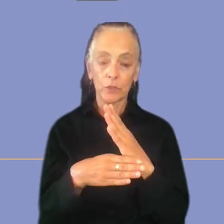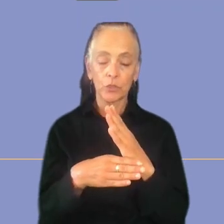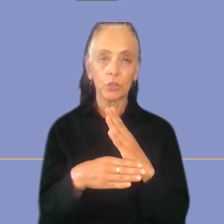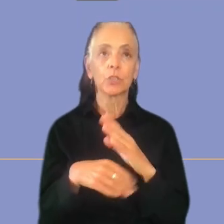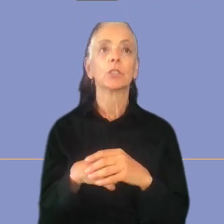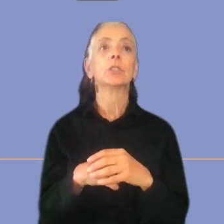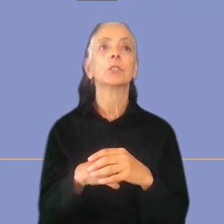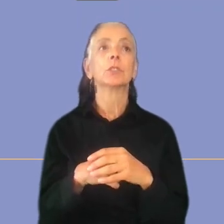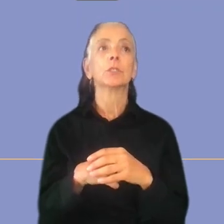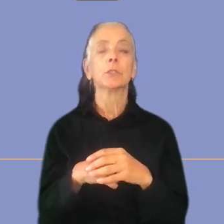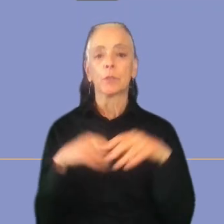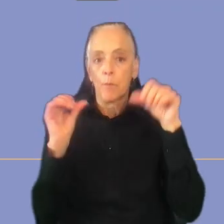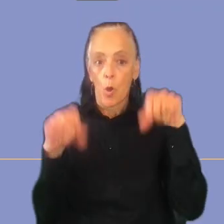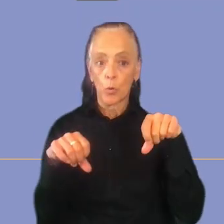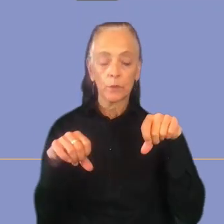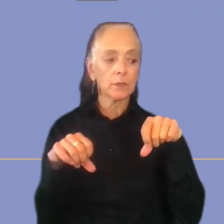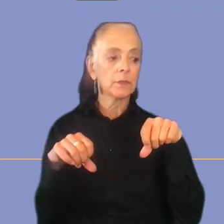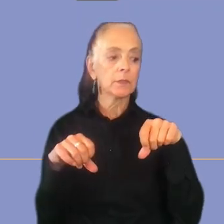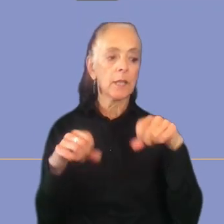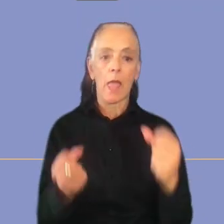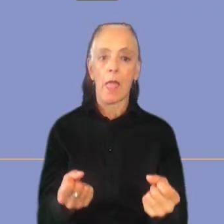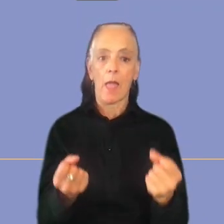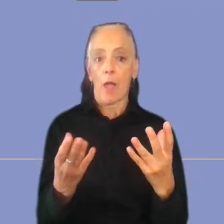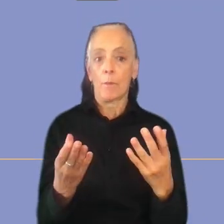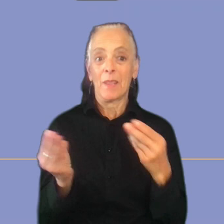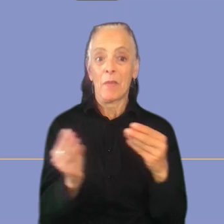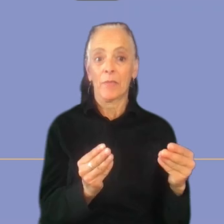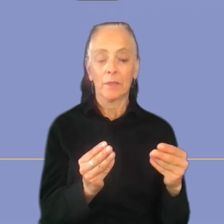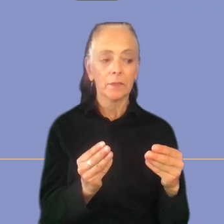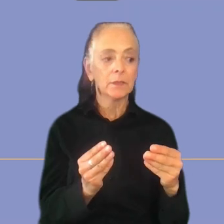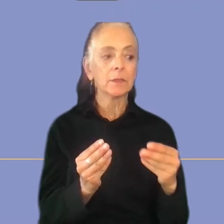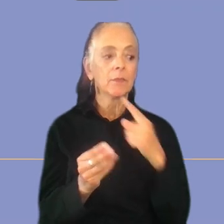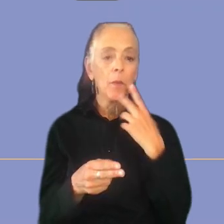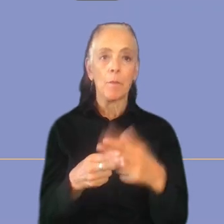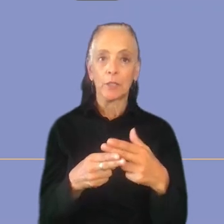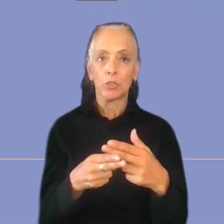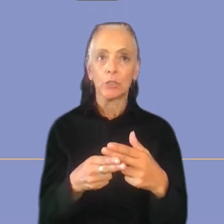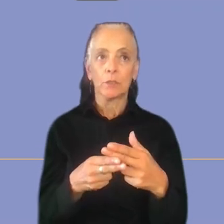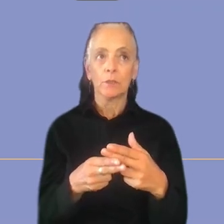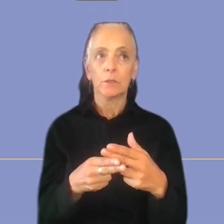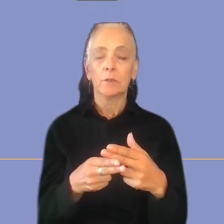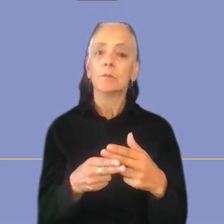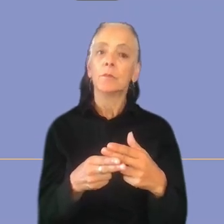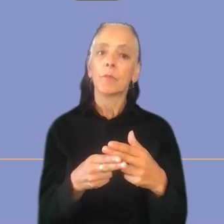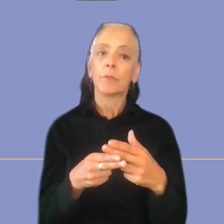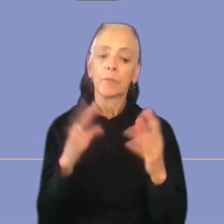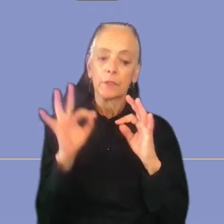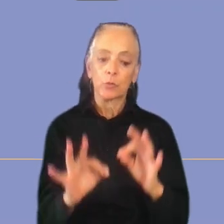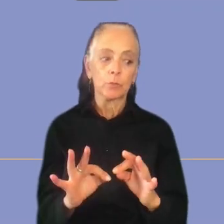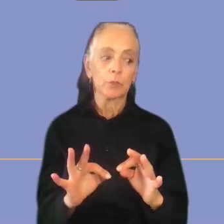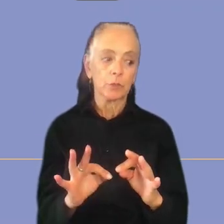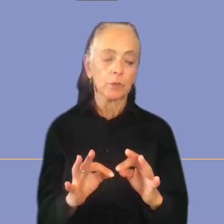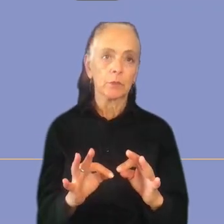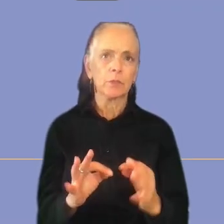post the amount of methods you have mentioned in the description. you can see that there is quite more